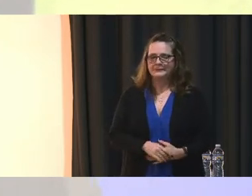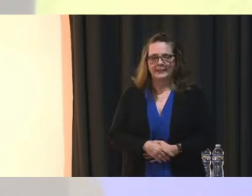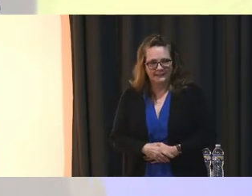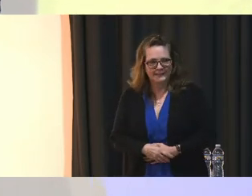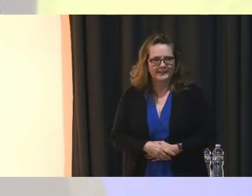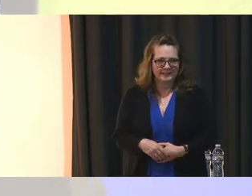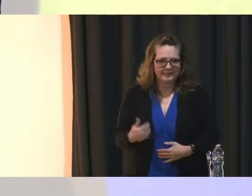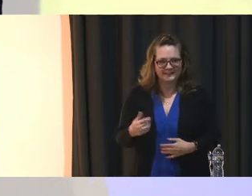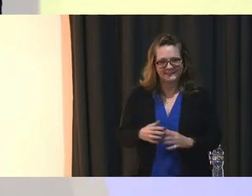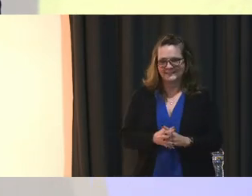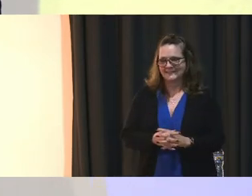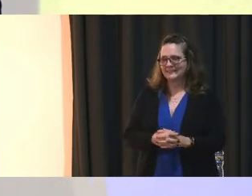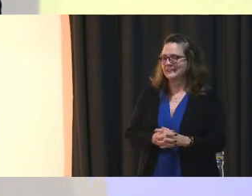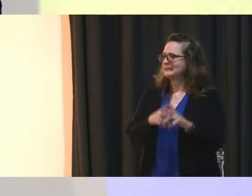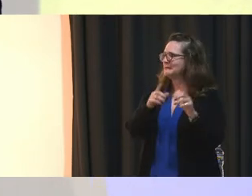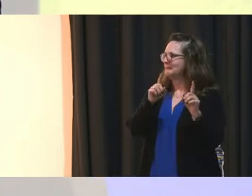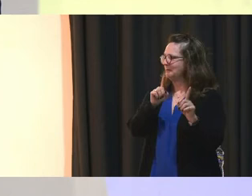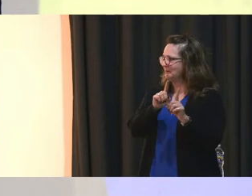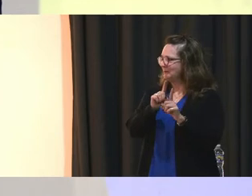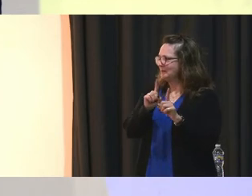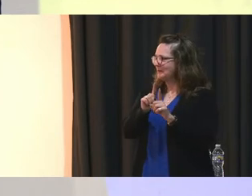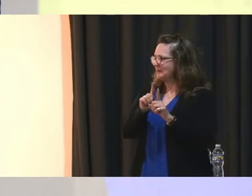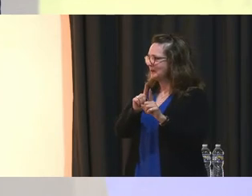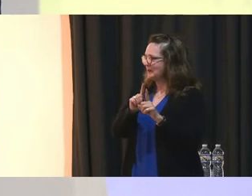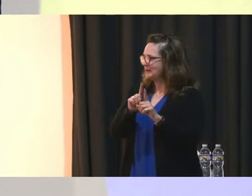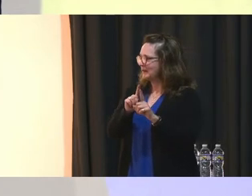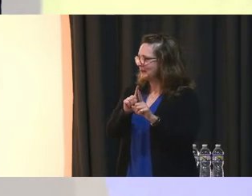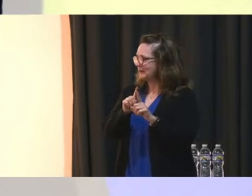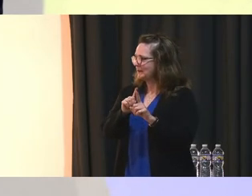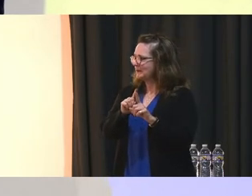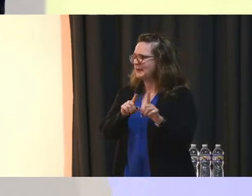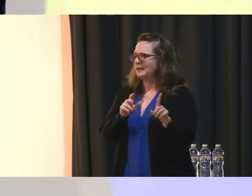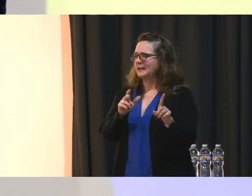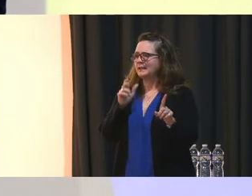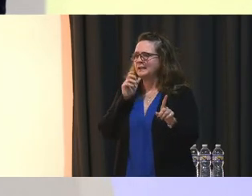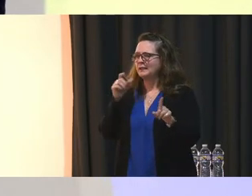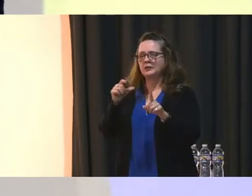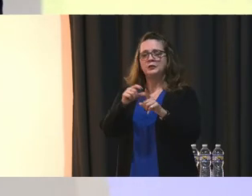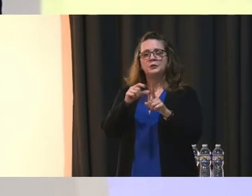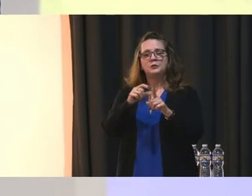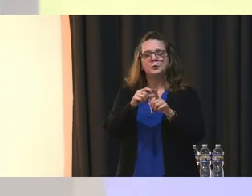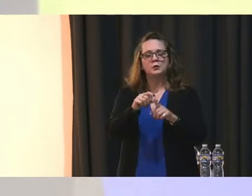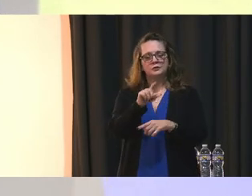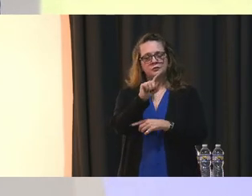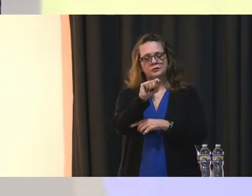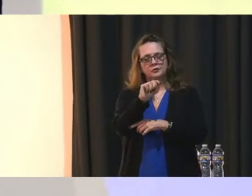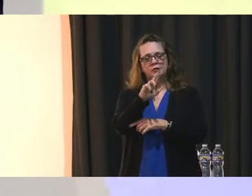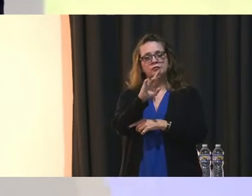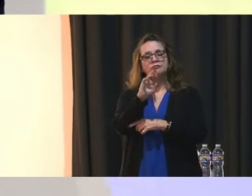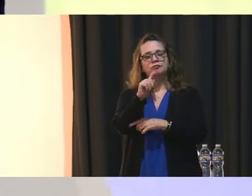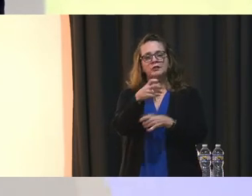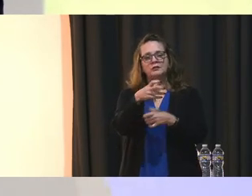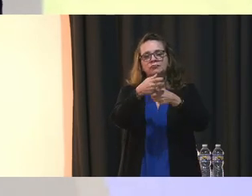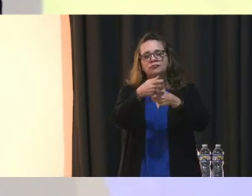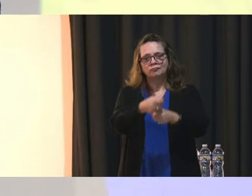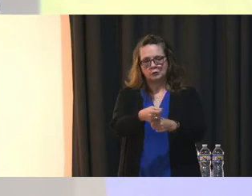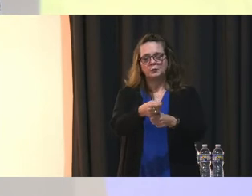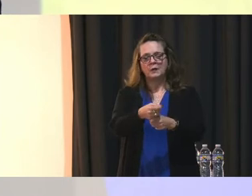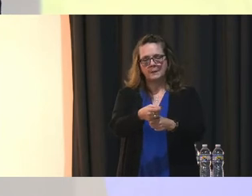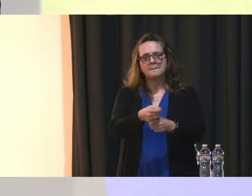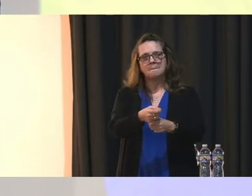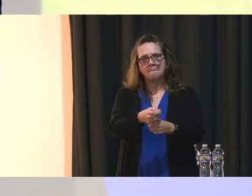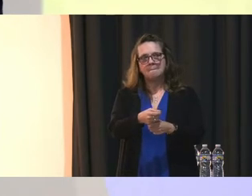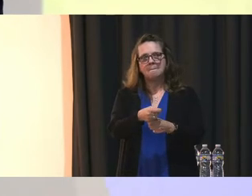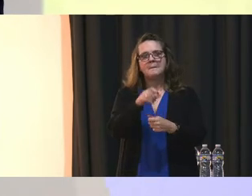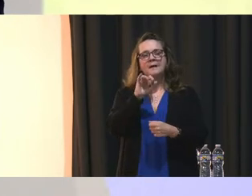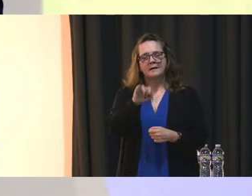But I will also say in terms of I heard you use the word trust. And that's something that is